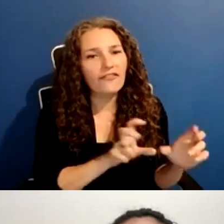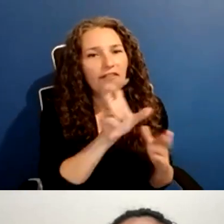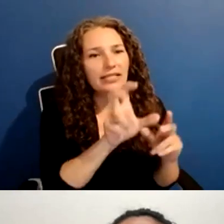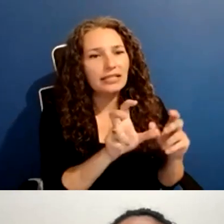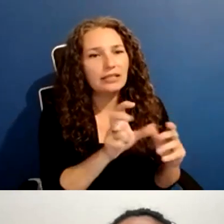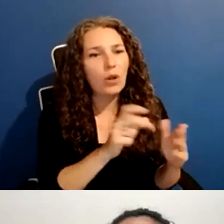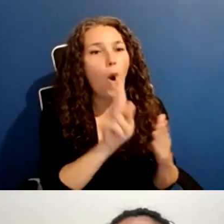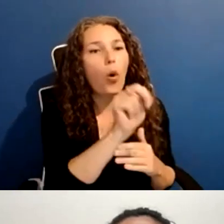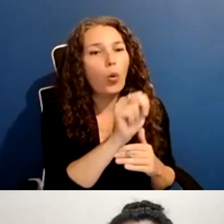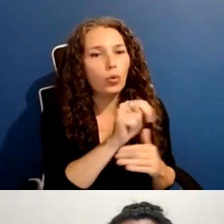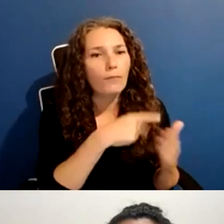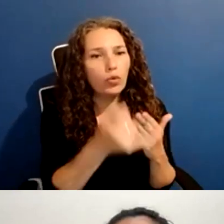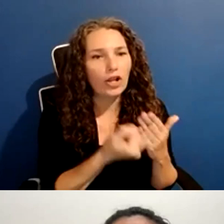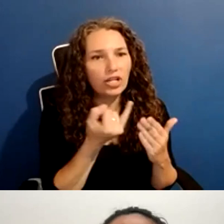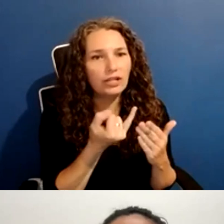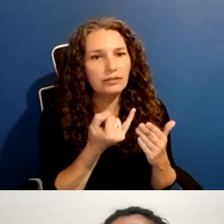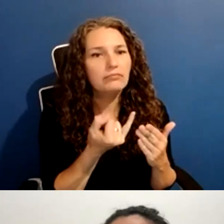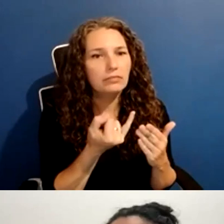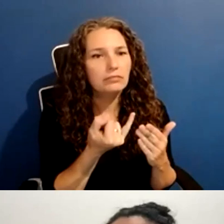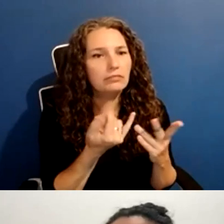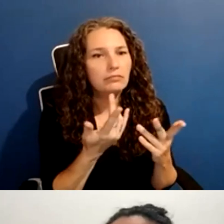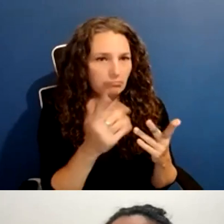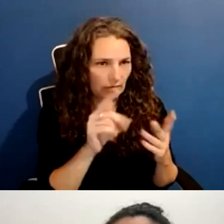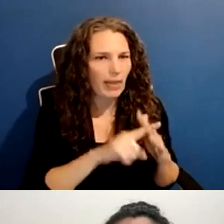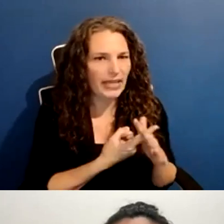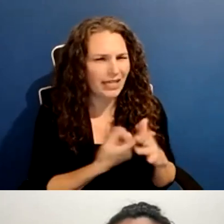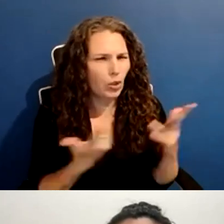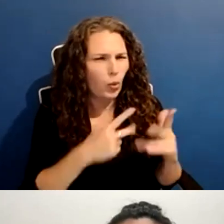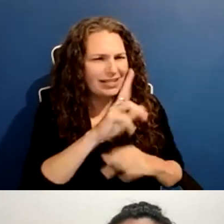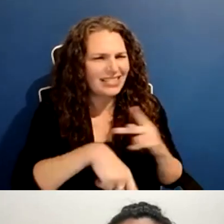the beginning, what type of finance financier should I call this? Self-funded?